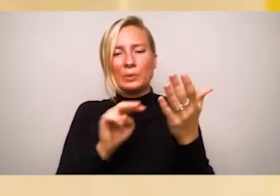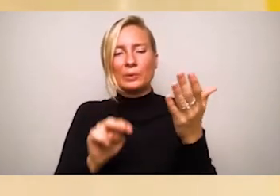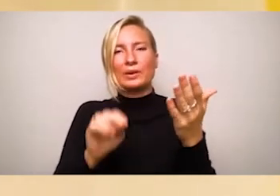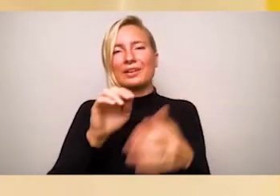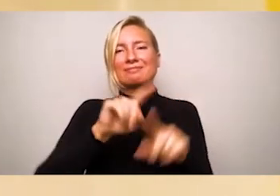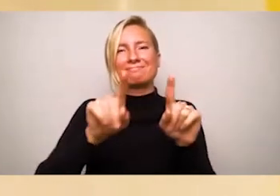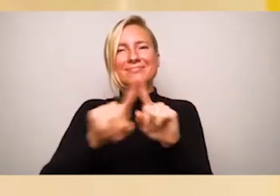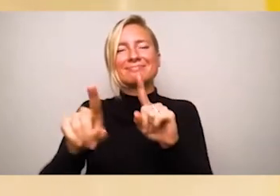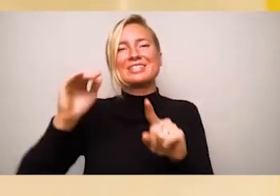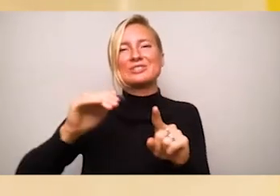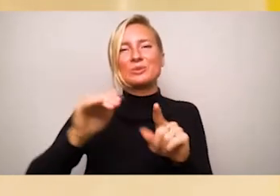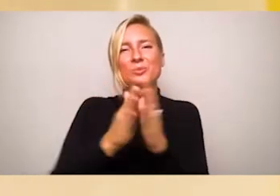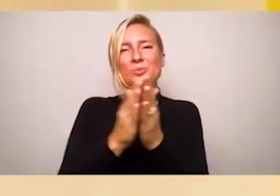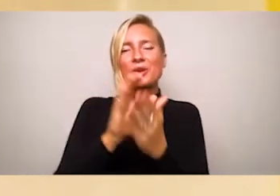kid.